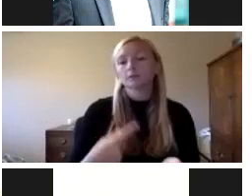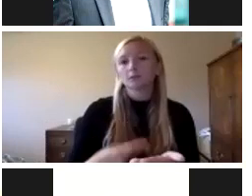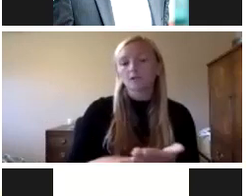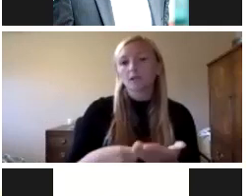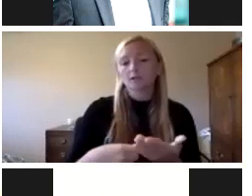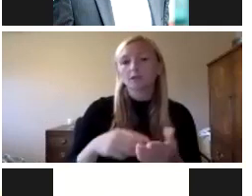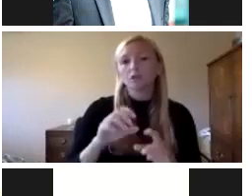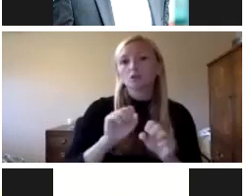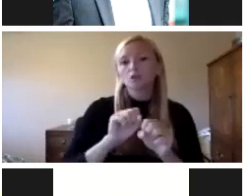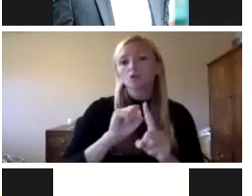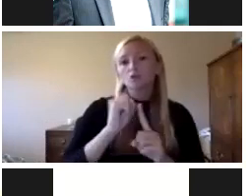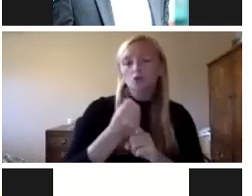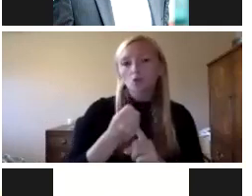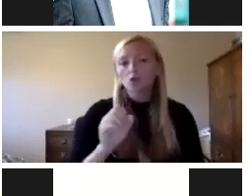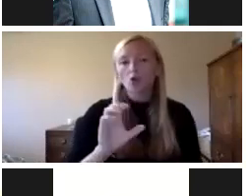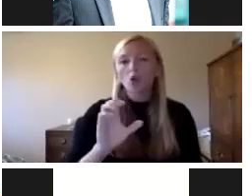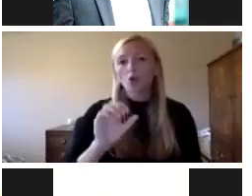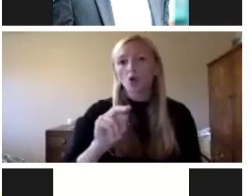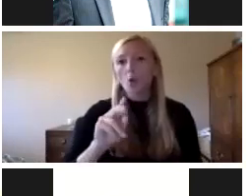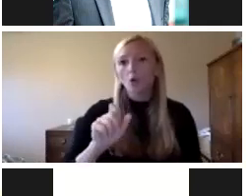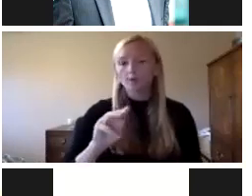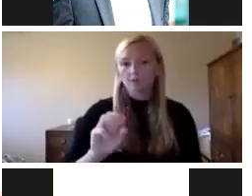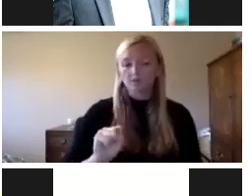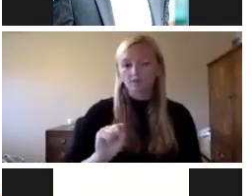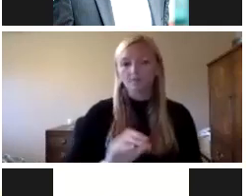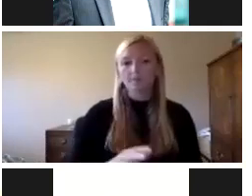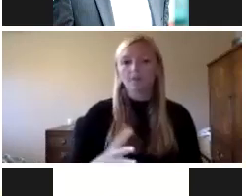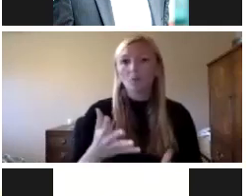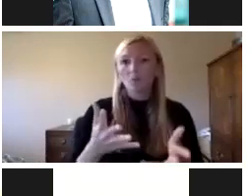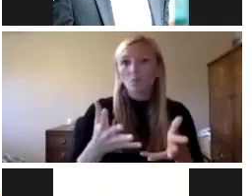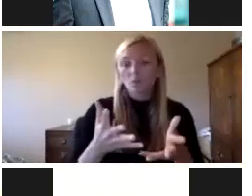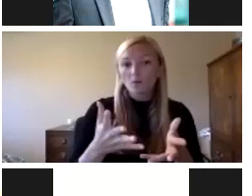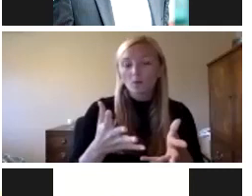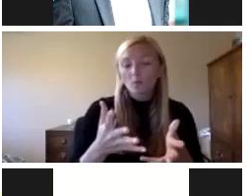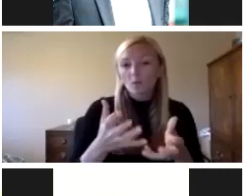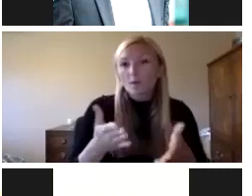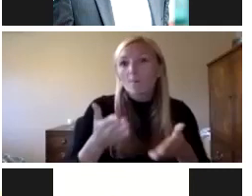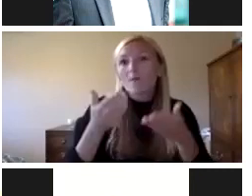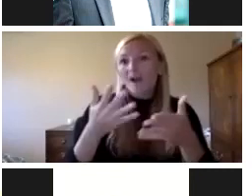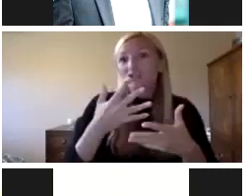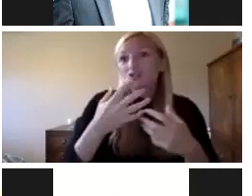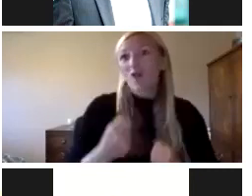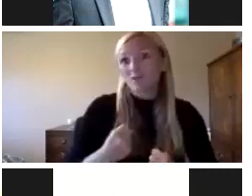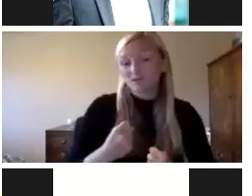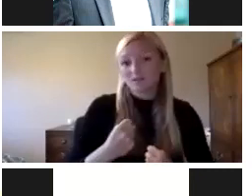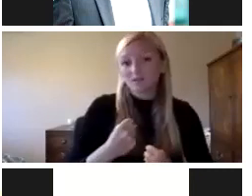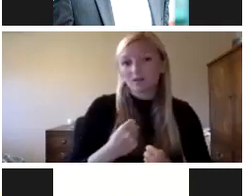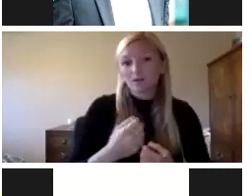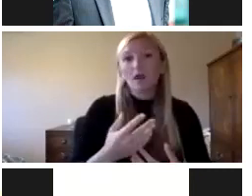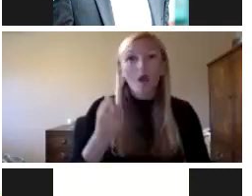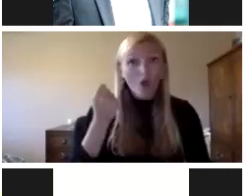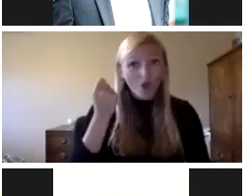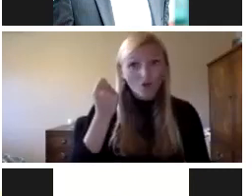But in order to reconstitute or get back to some semblance of normal we had to provide some stakeholder trust. And that came through an understanding